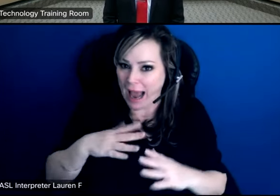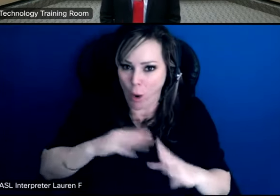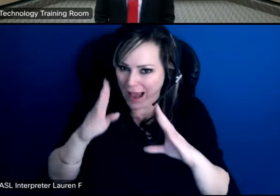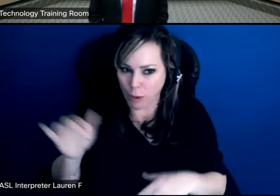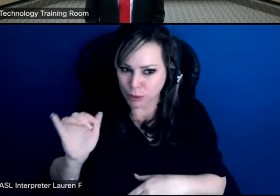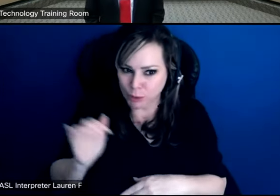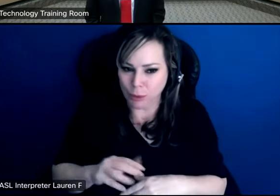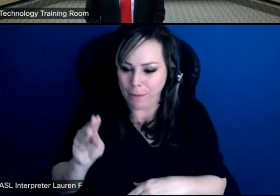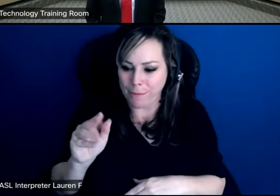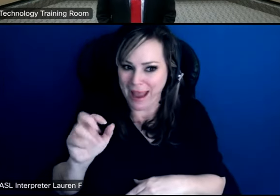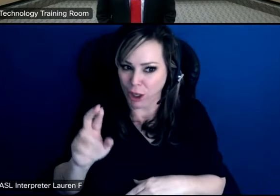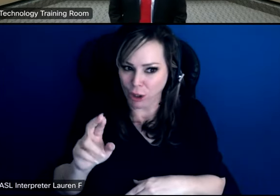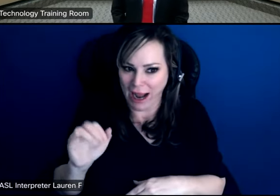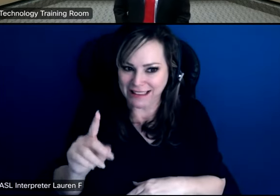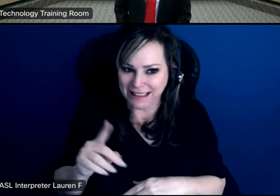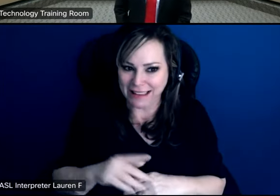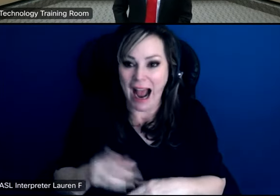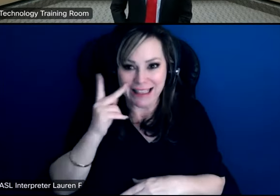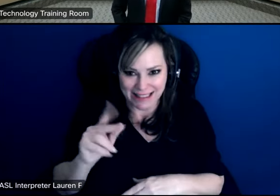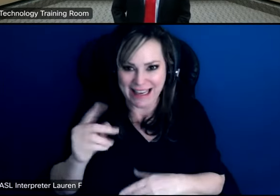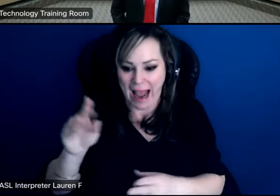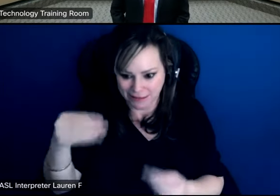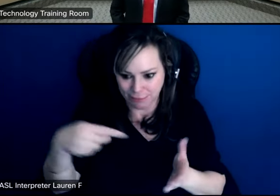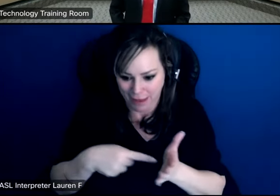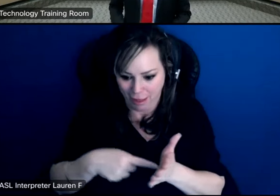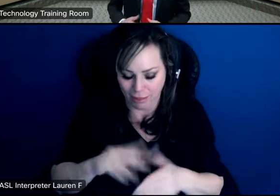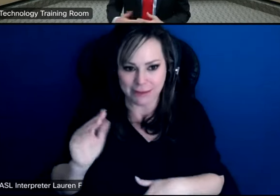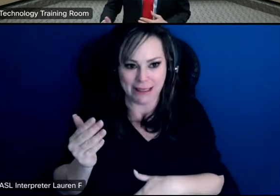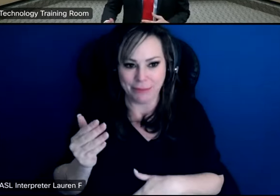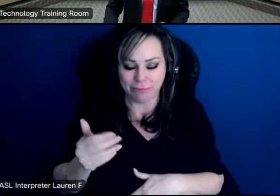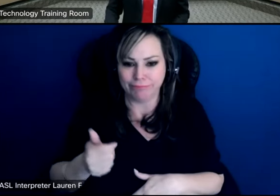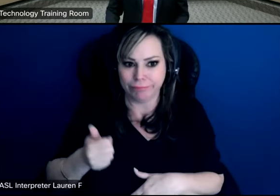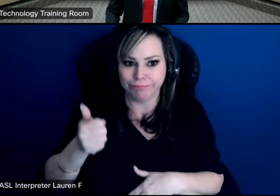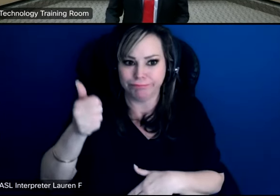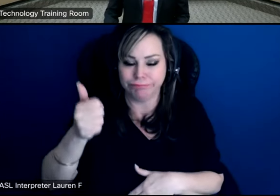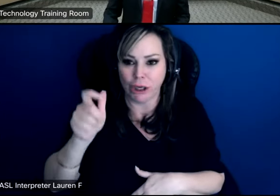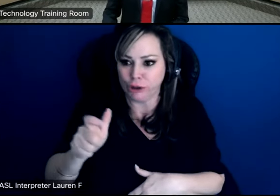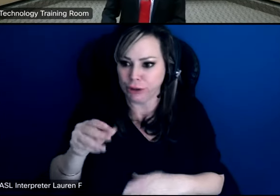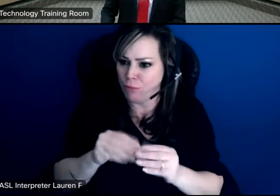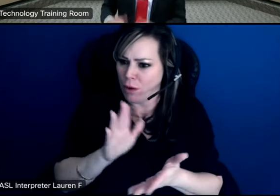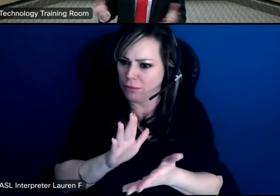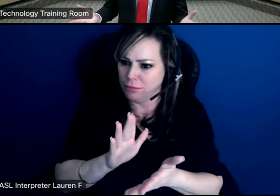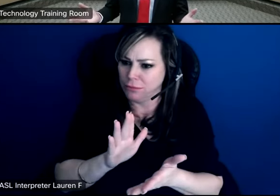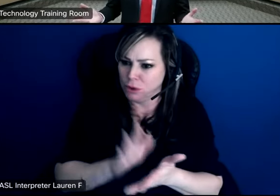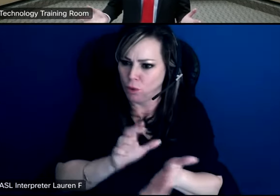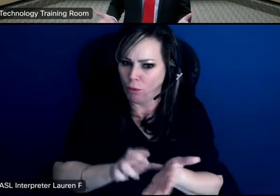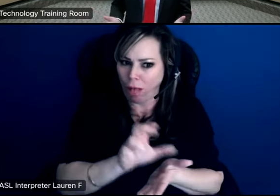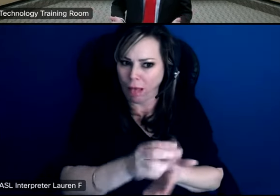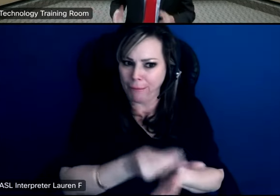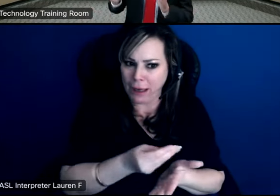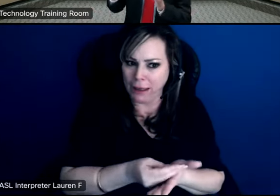in manor isd too and so i see the tax bill and it seems that way that it should work that way sort of